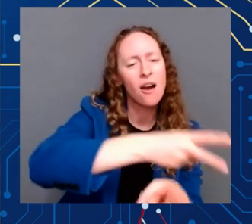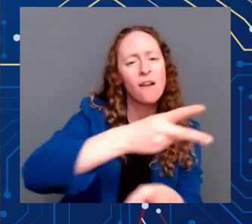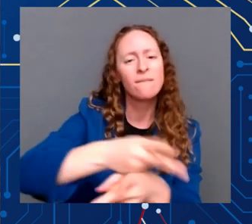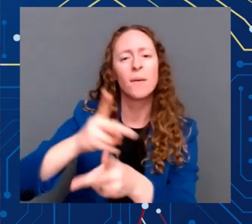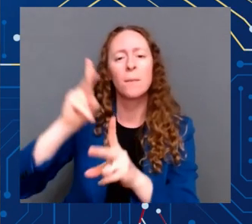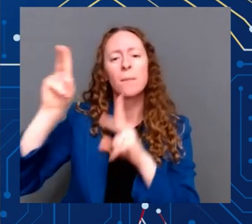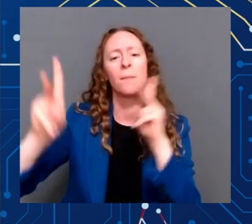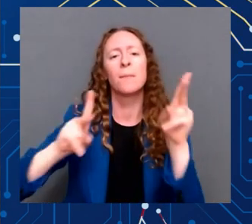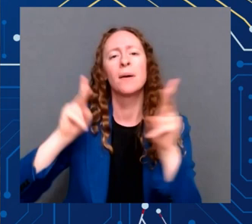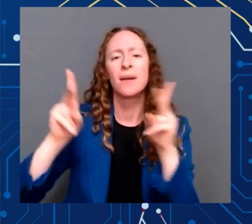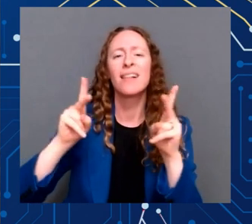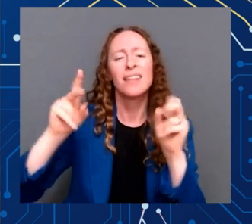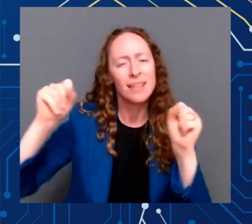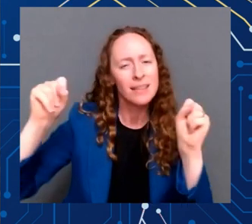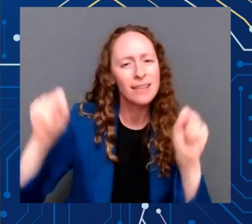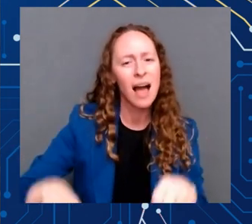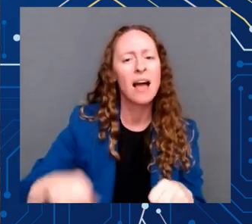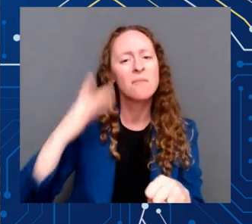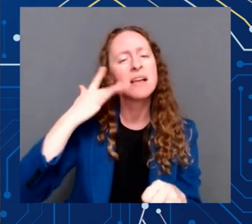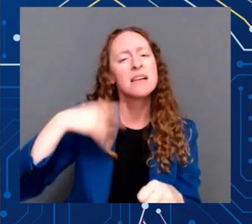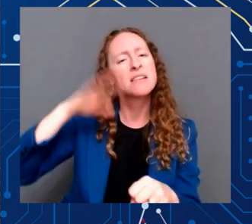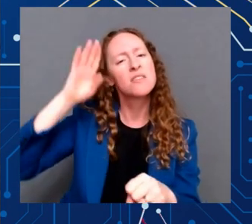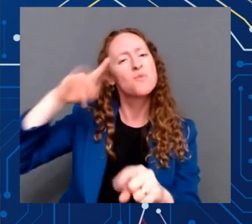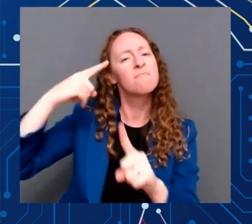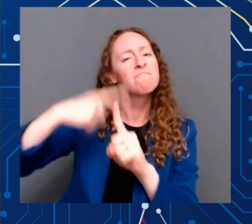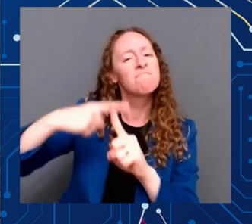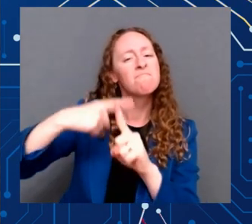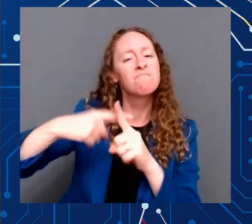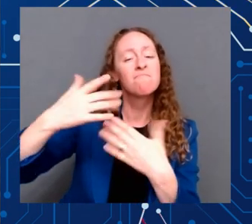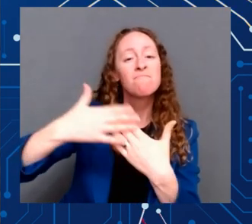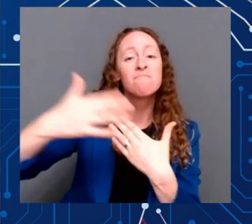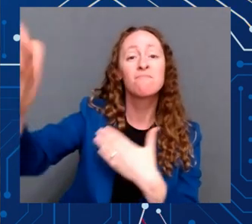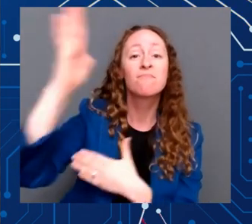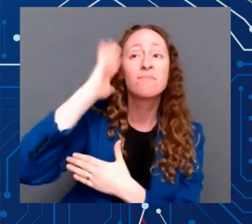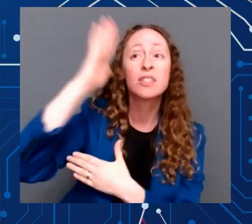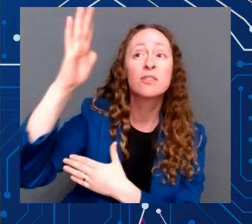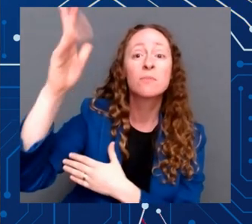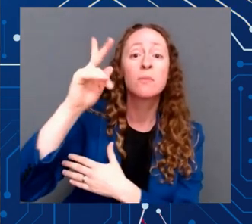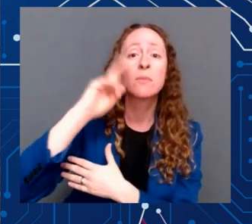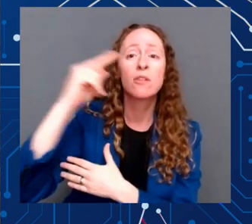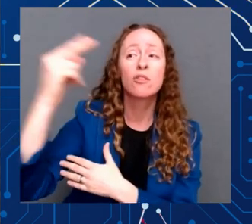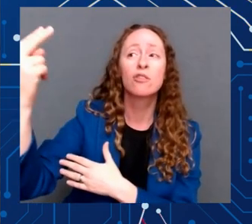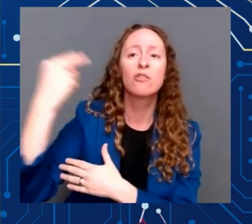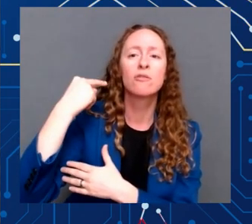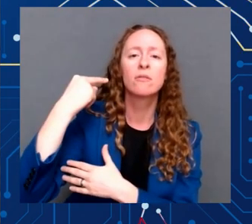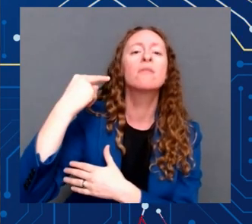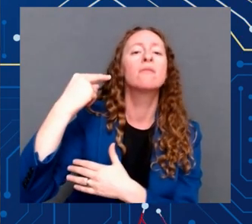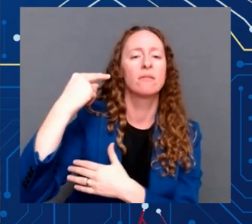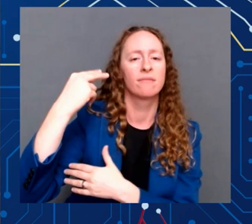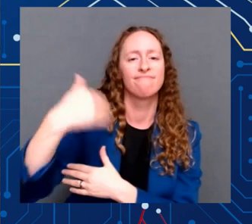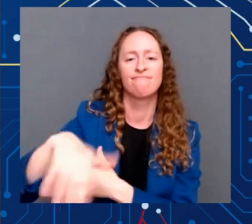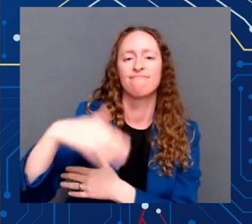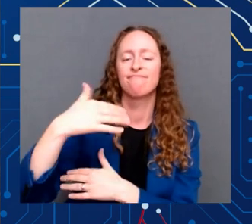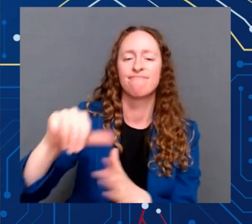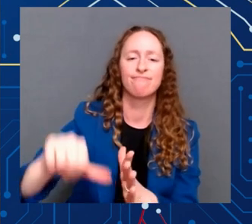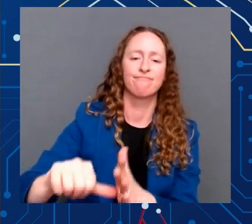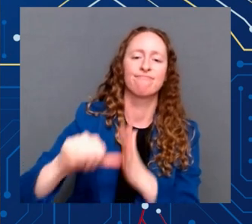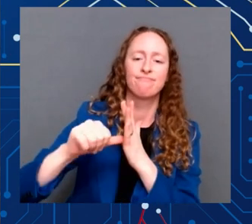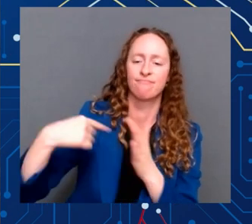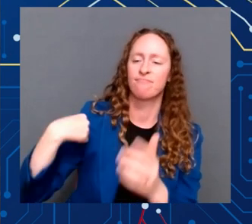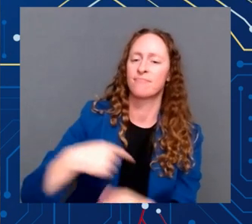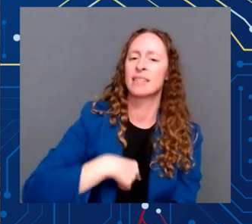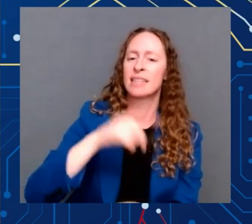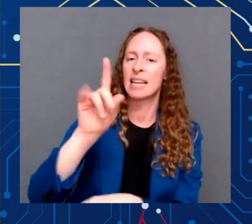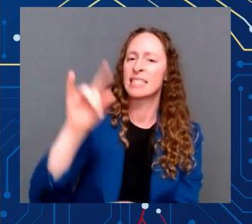all we've passed and all we've moved on, that we met the moment at this inflection point in history. A moment when we bet on